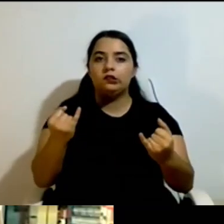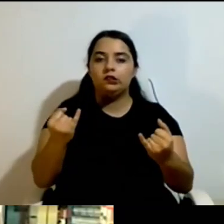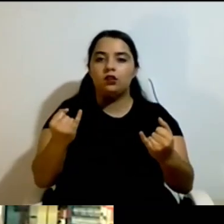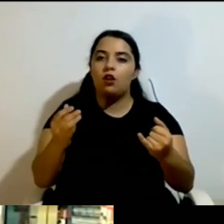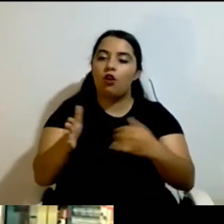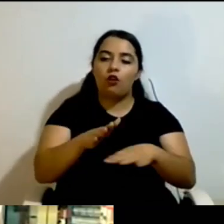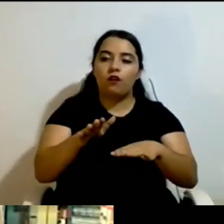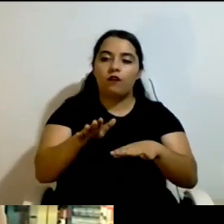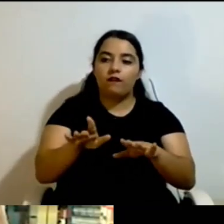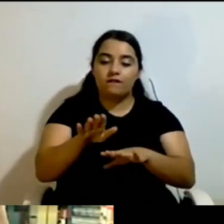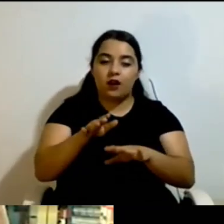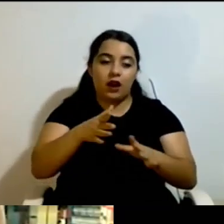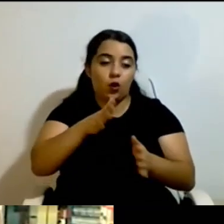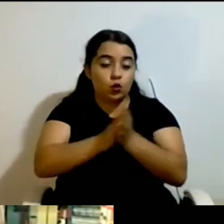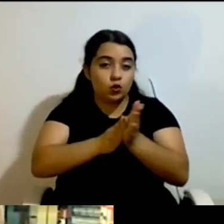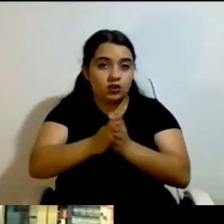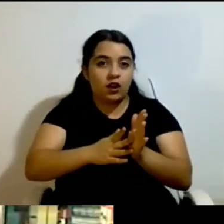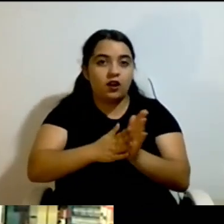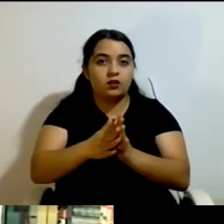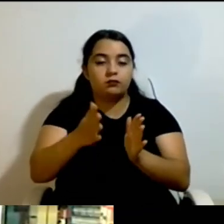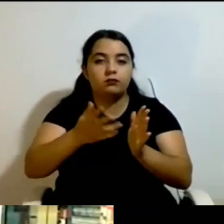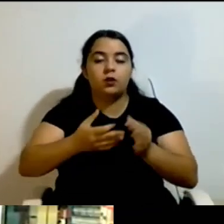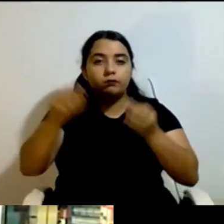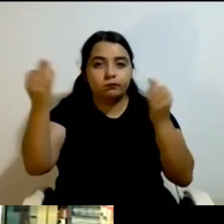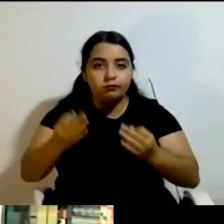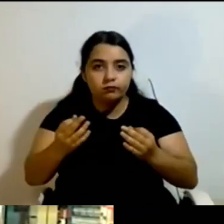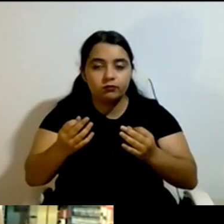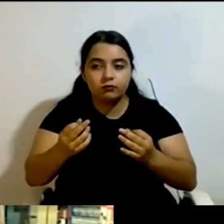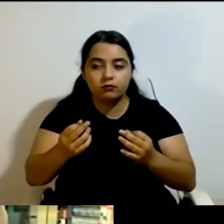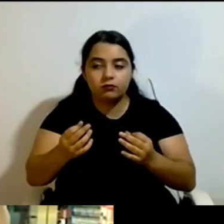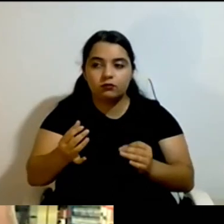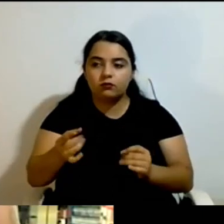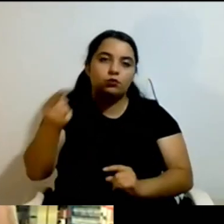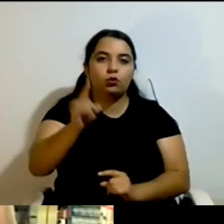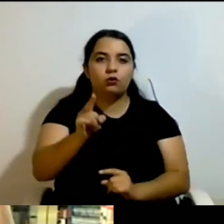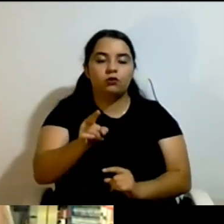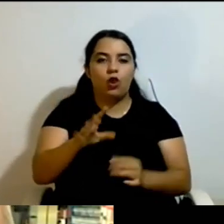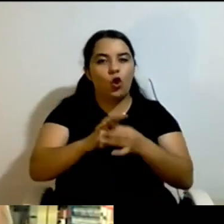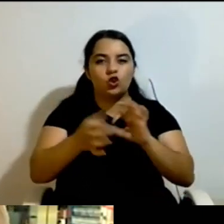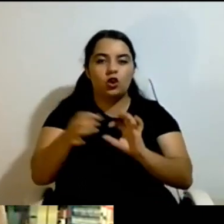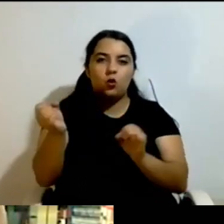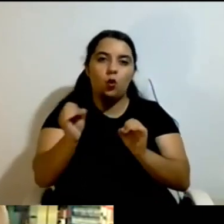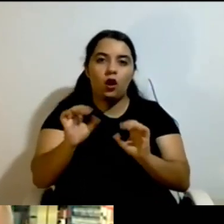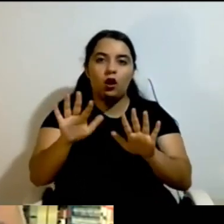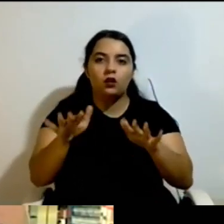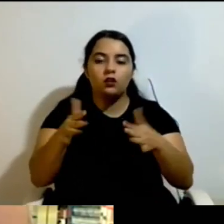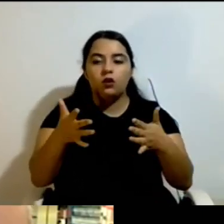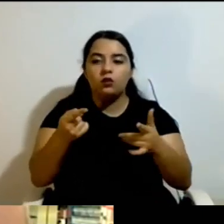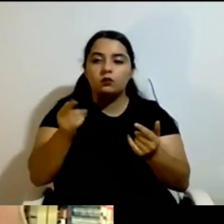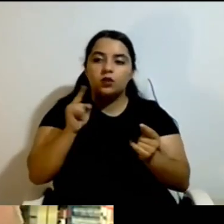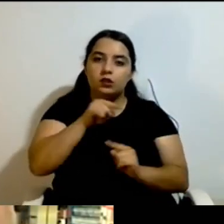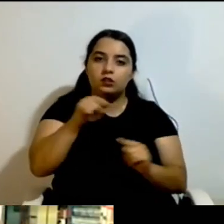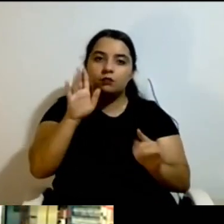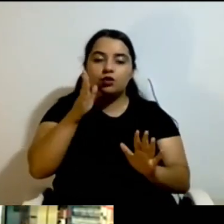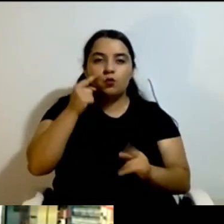subsidies, you have to help and to show us a plan, how you realize the UN